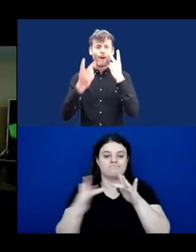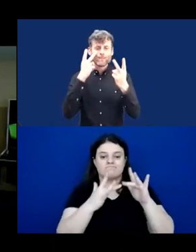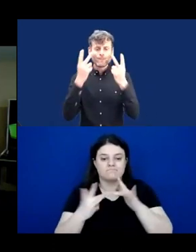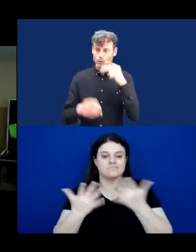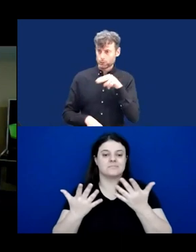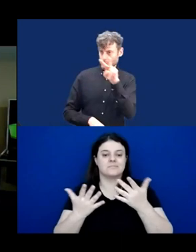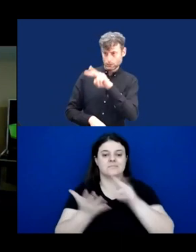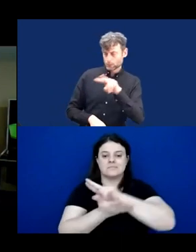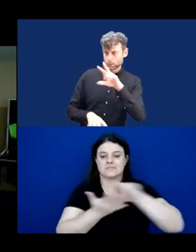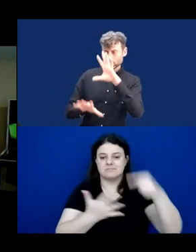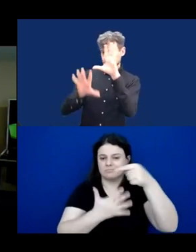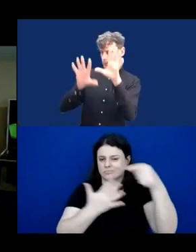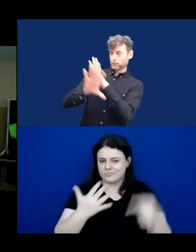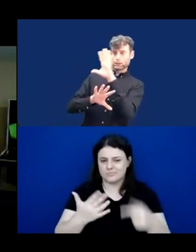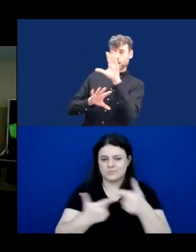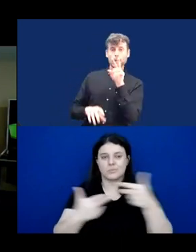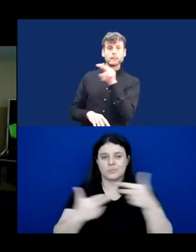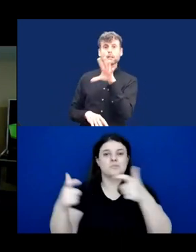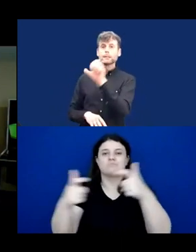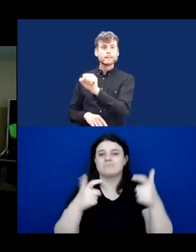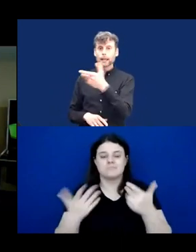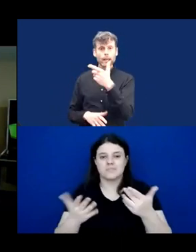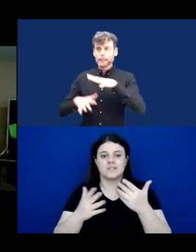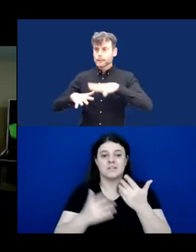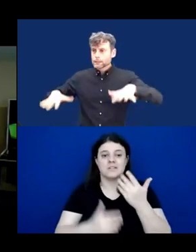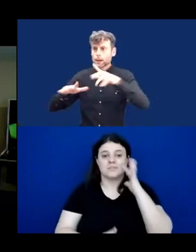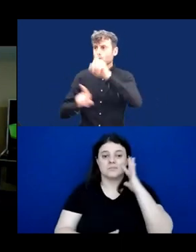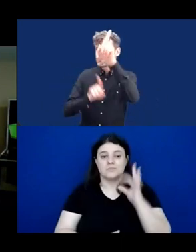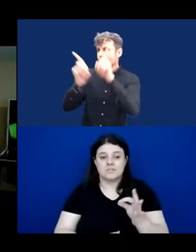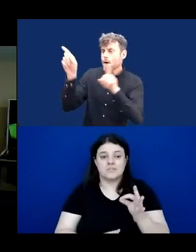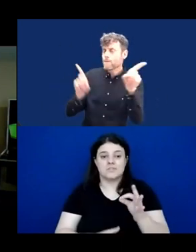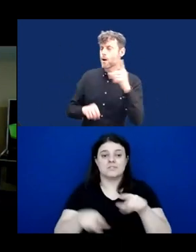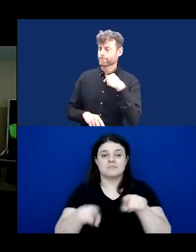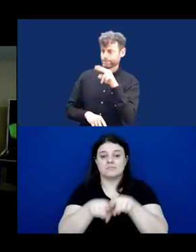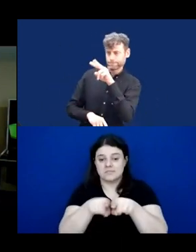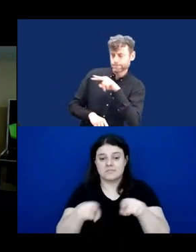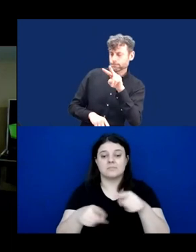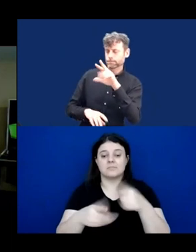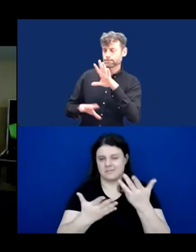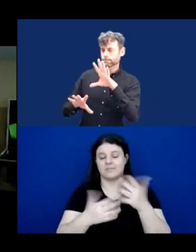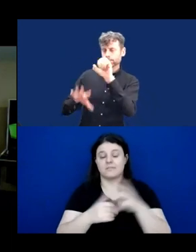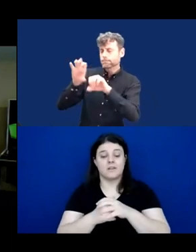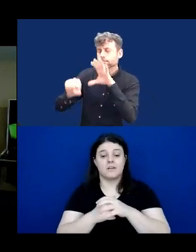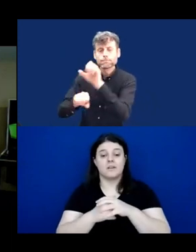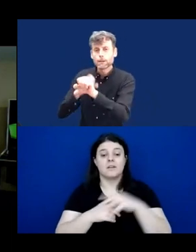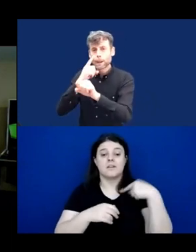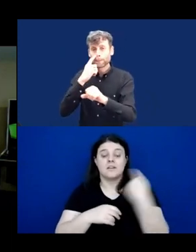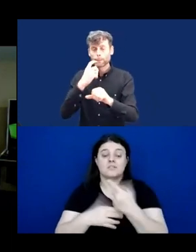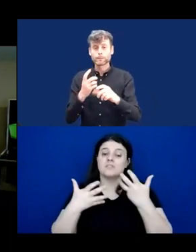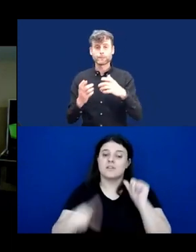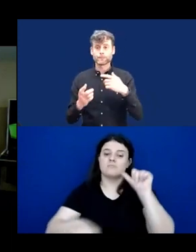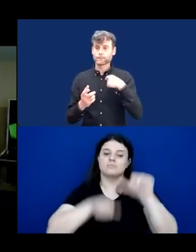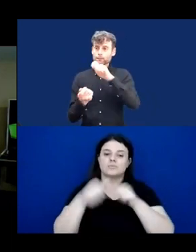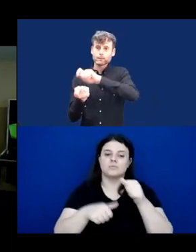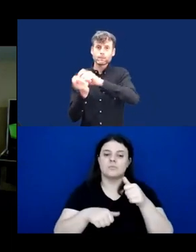the spatial references that the language uses. And if we were to move into a more tactile realm,